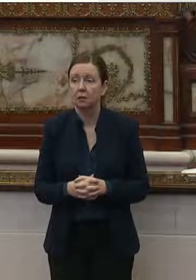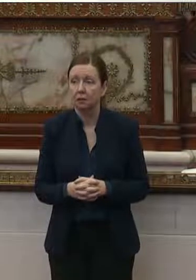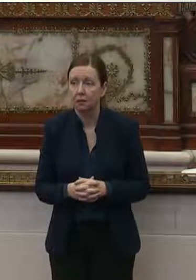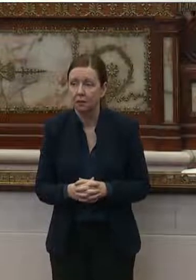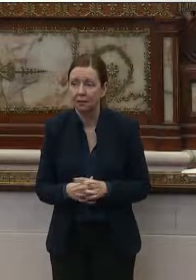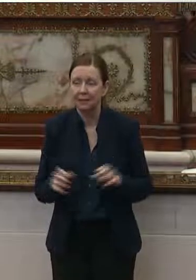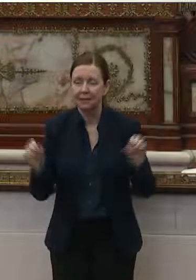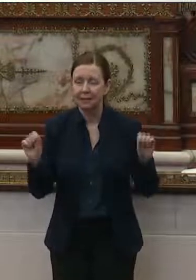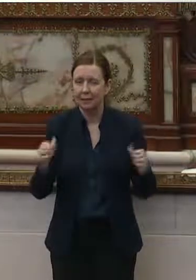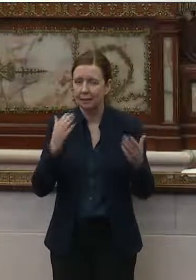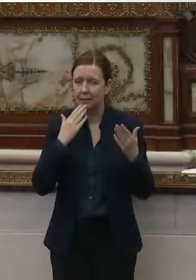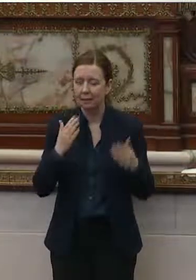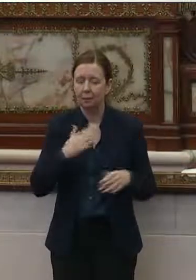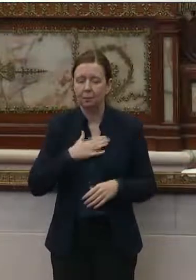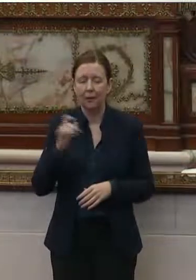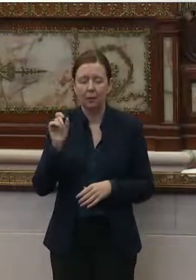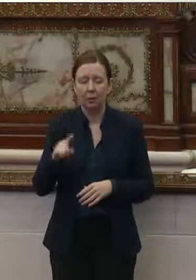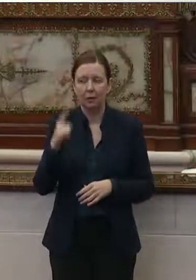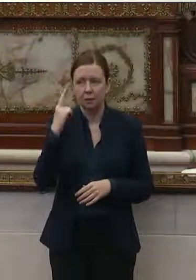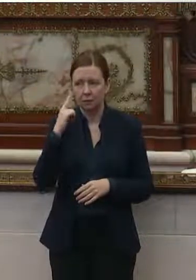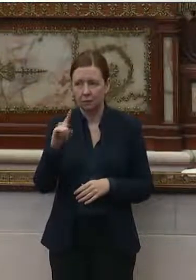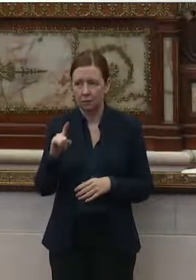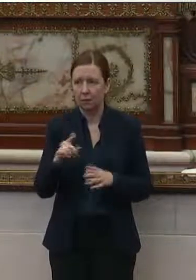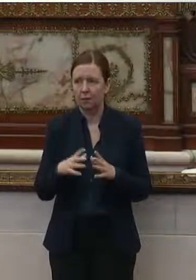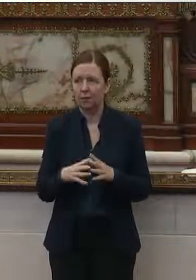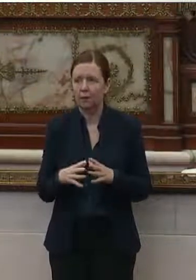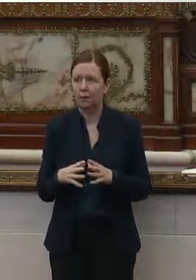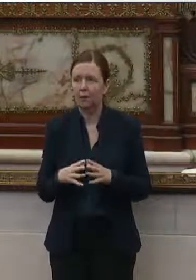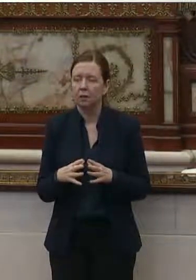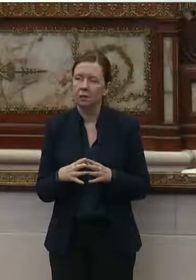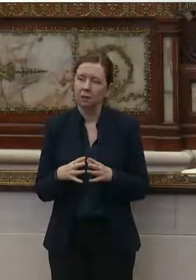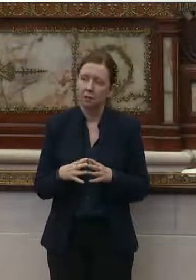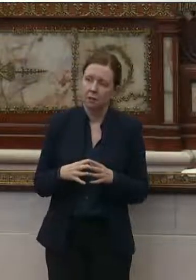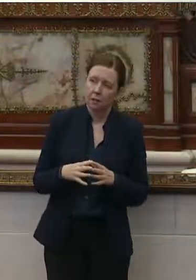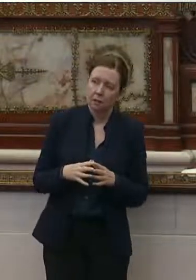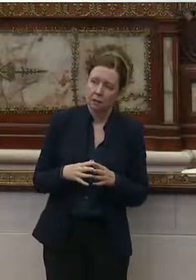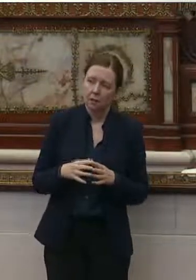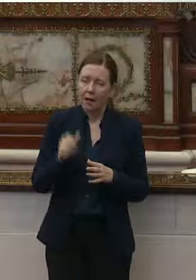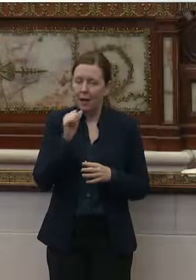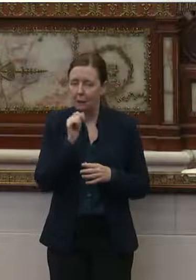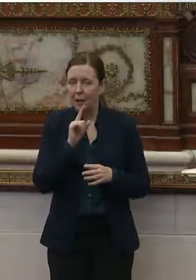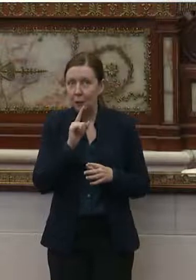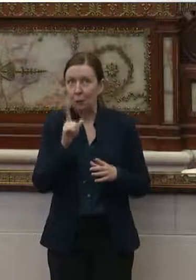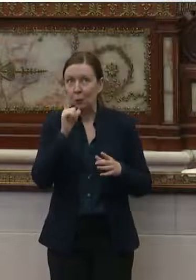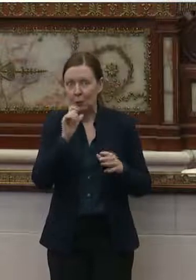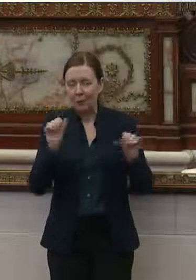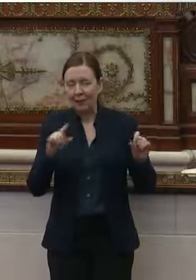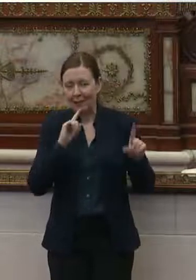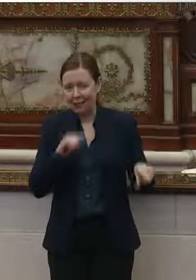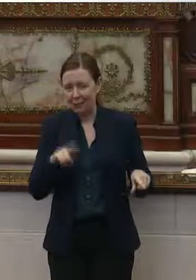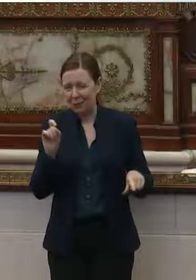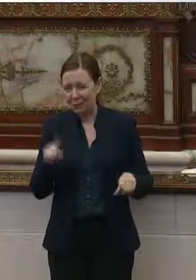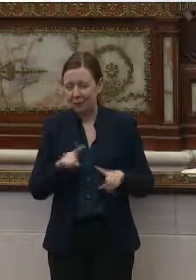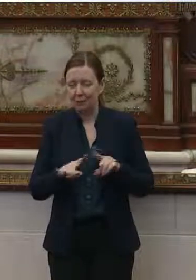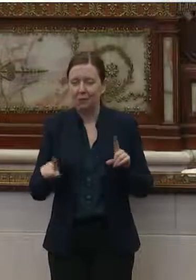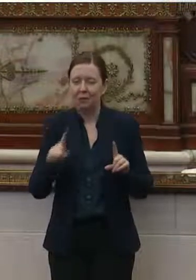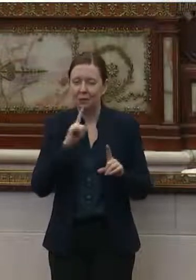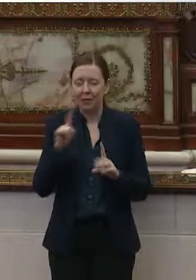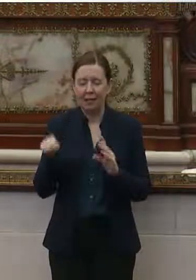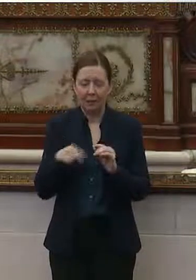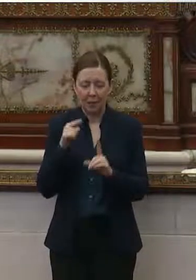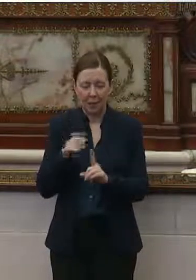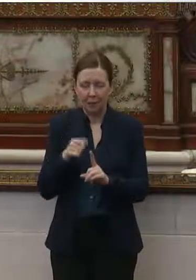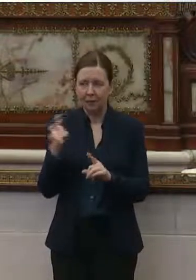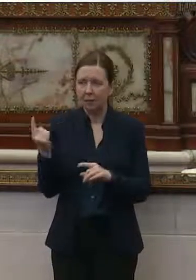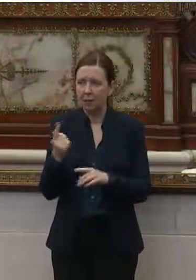Yes, thank you. My question is, I'm not really sure who would be able to answer this, but it's mainly around,